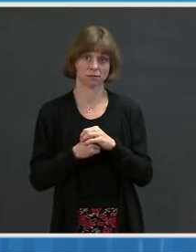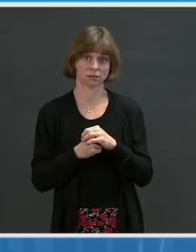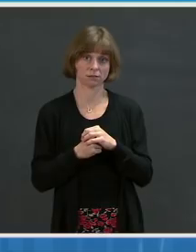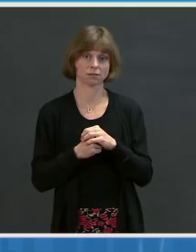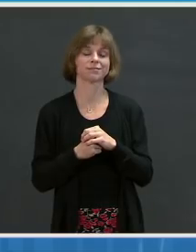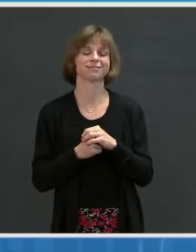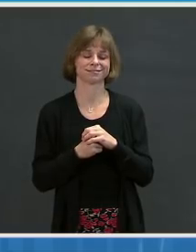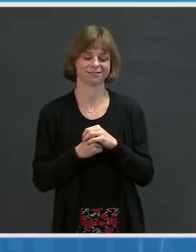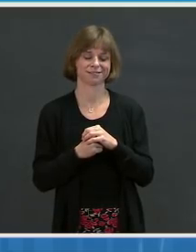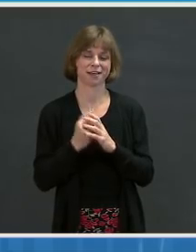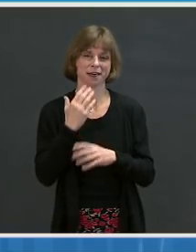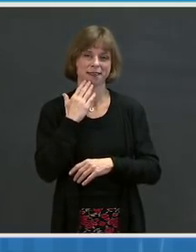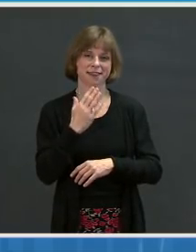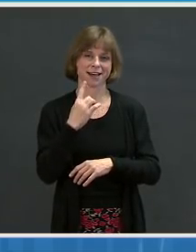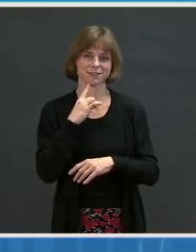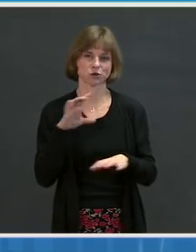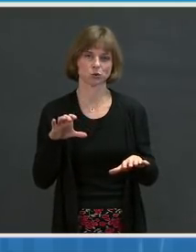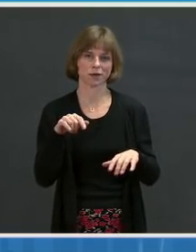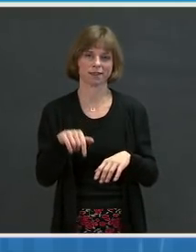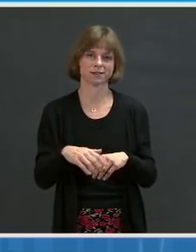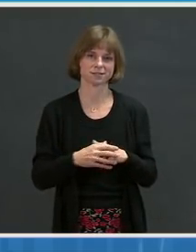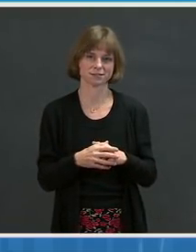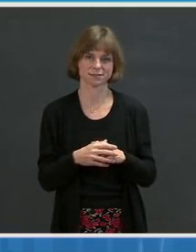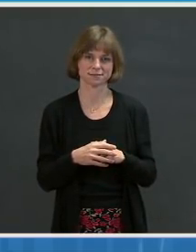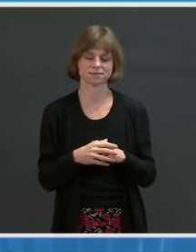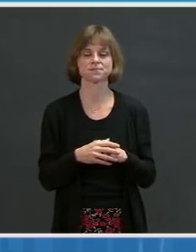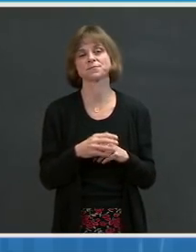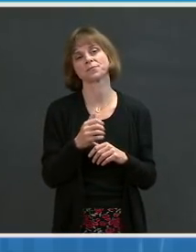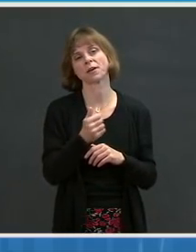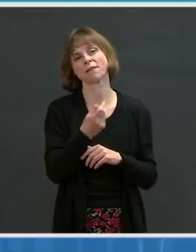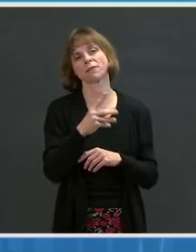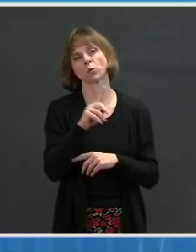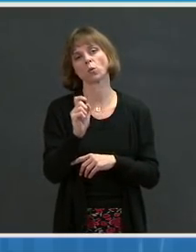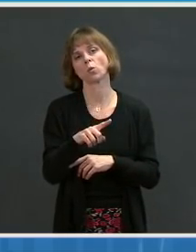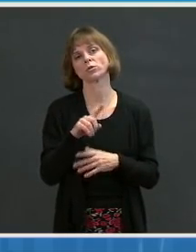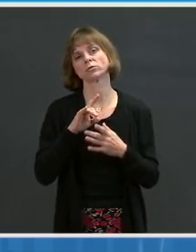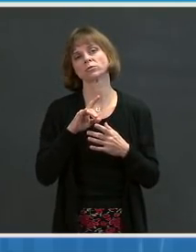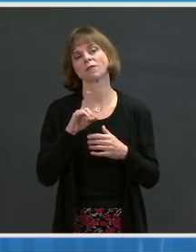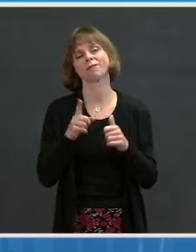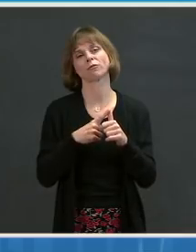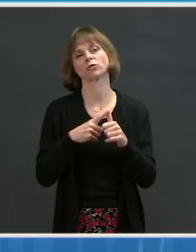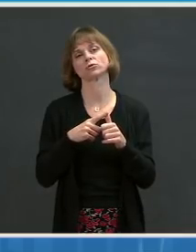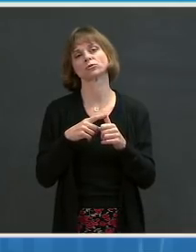Hey, thanks for doing this. A couple of questions. First, on the issue of vaccines.